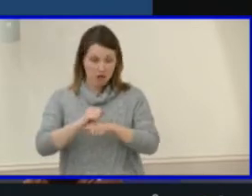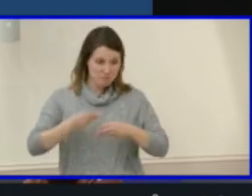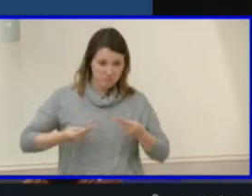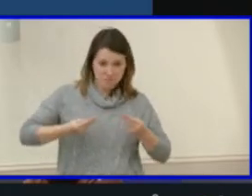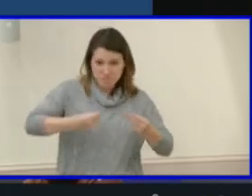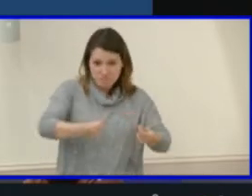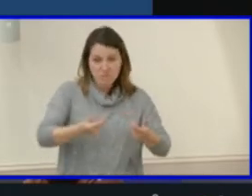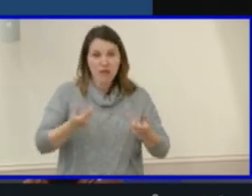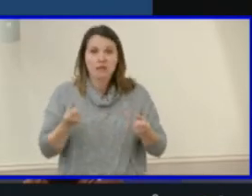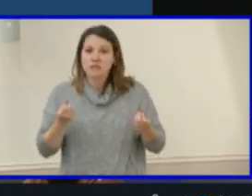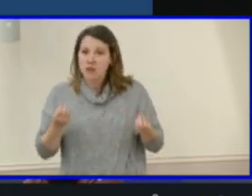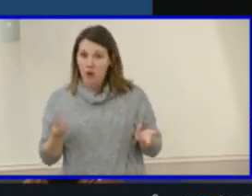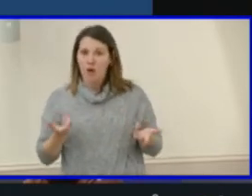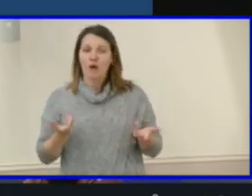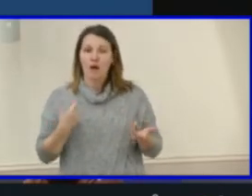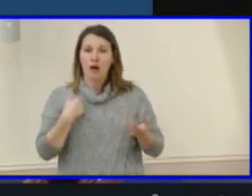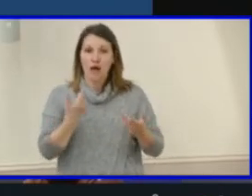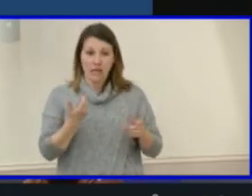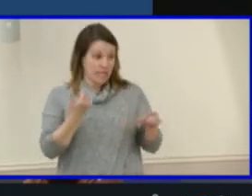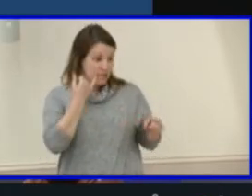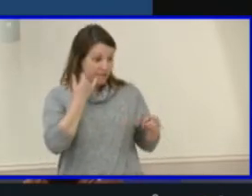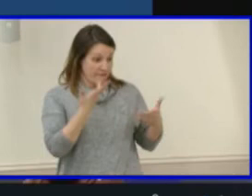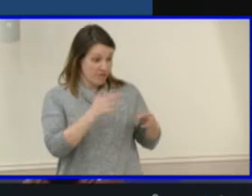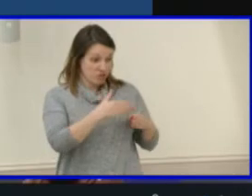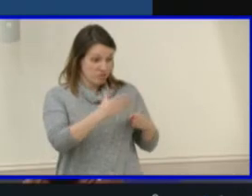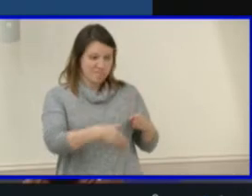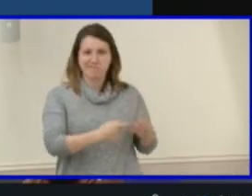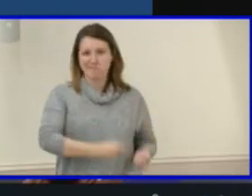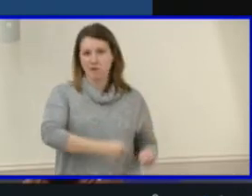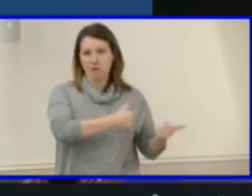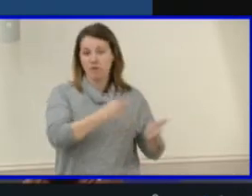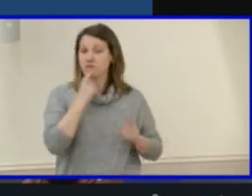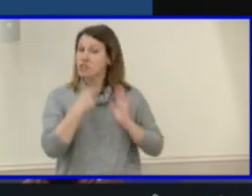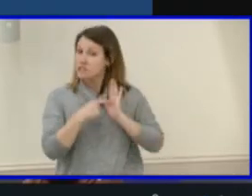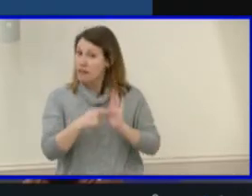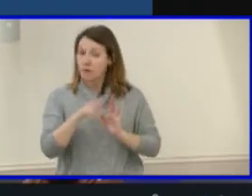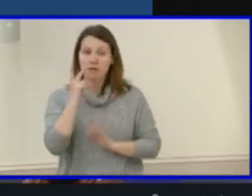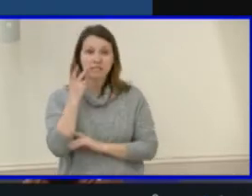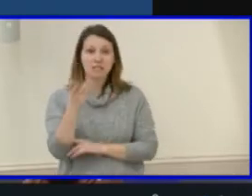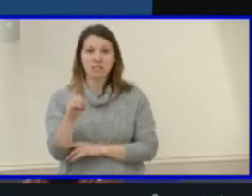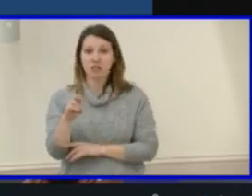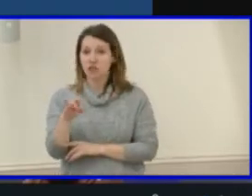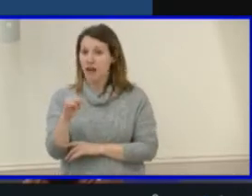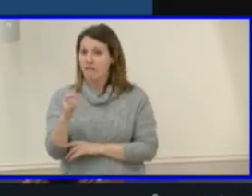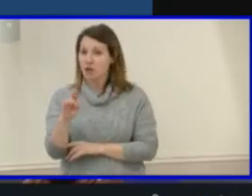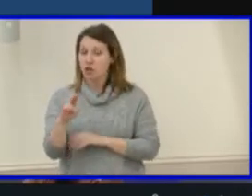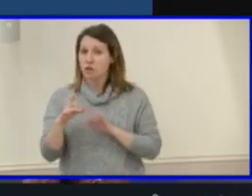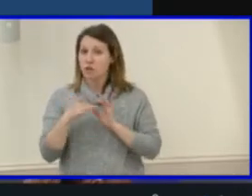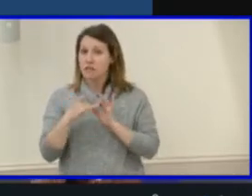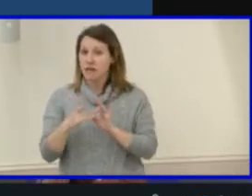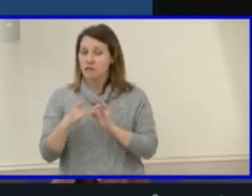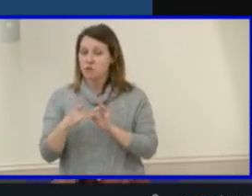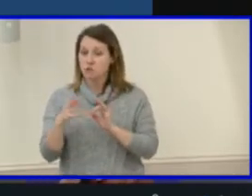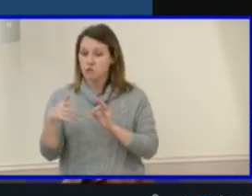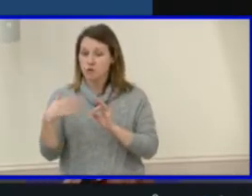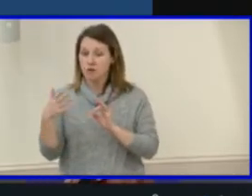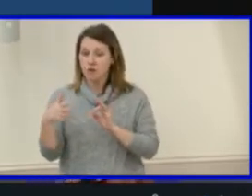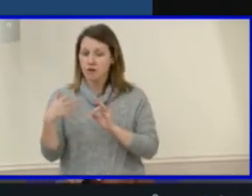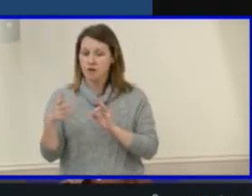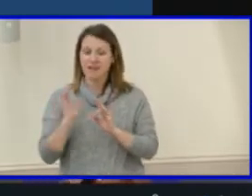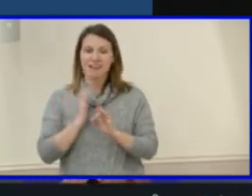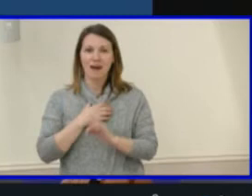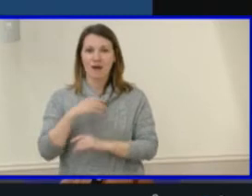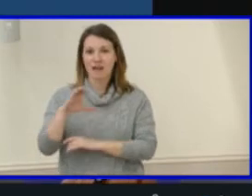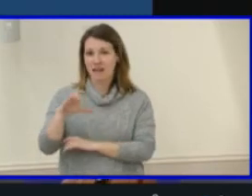we removed drivers that have been completed. So, for example, you'll see a driver related to our climate